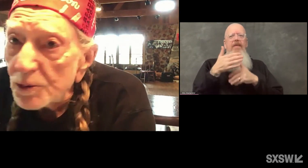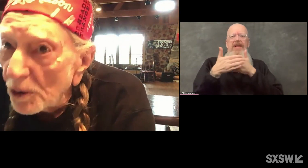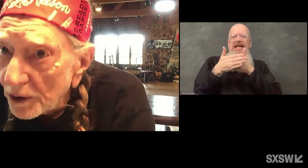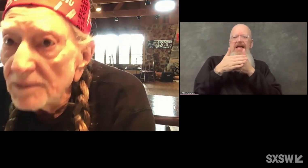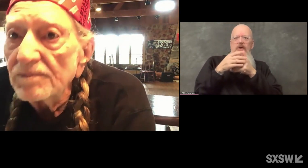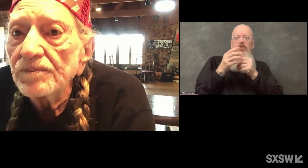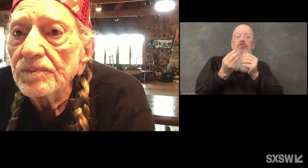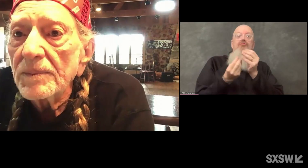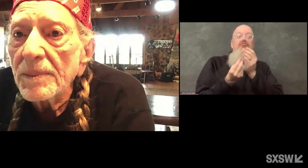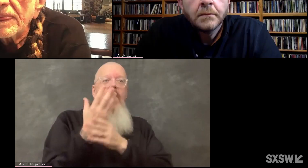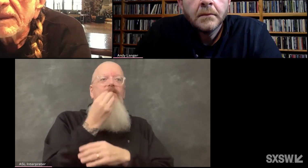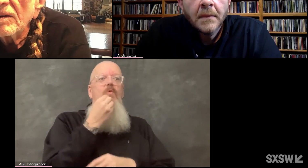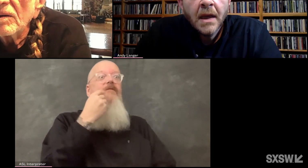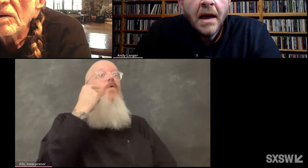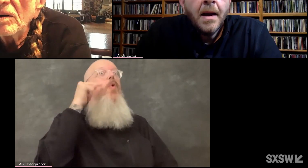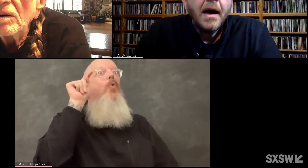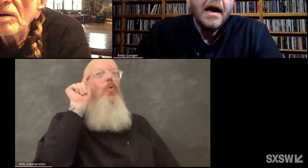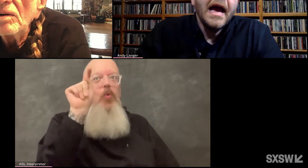you'll be smarter.